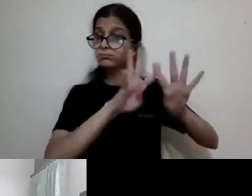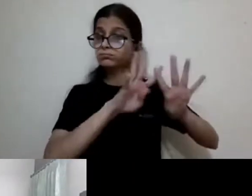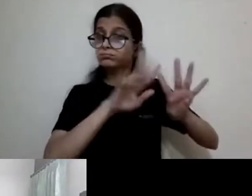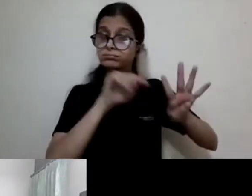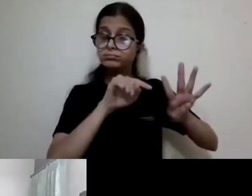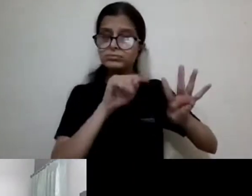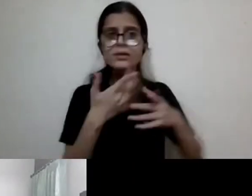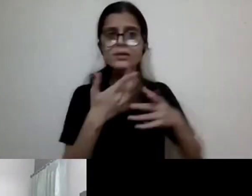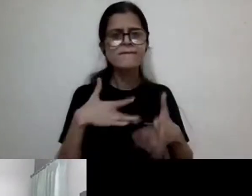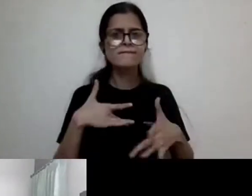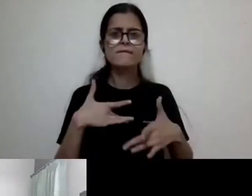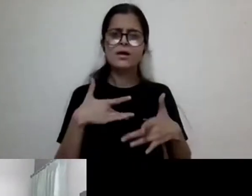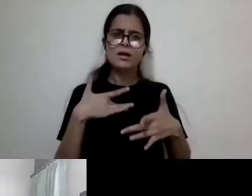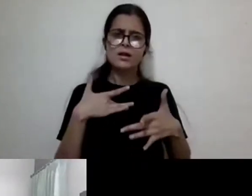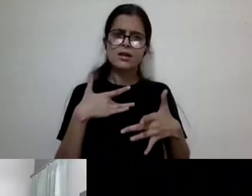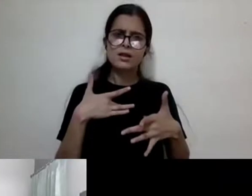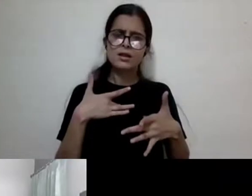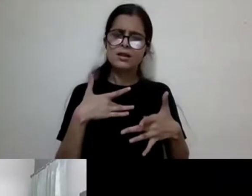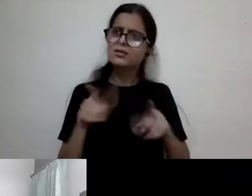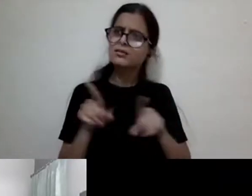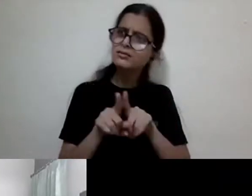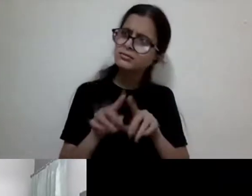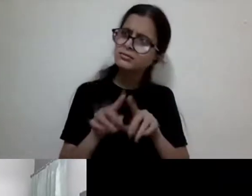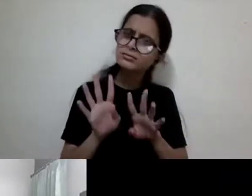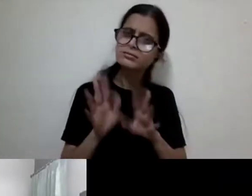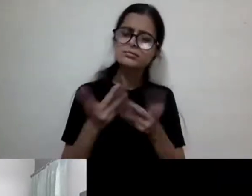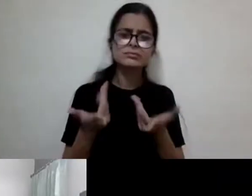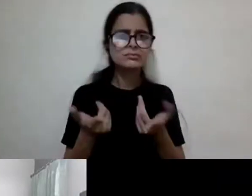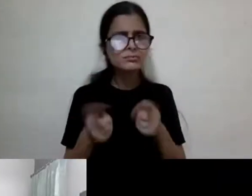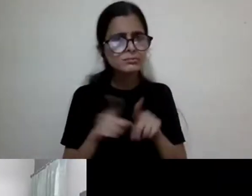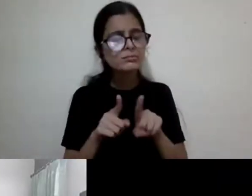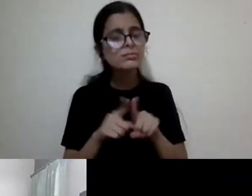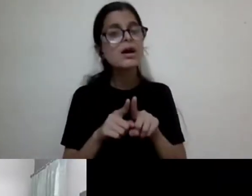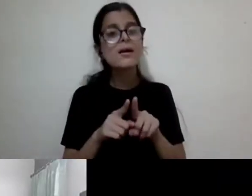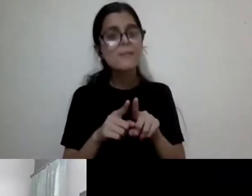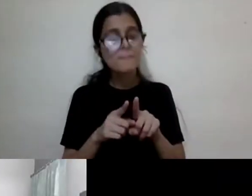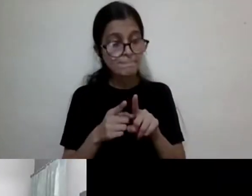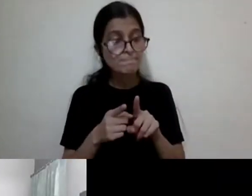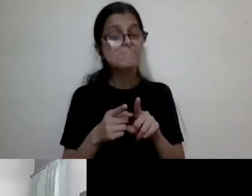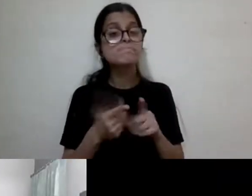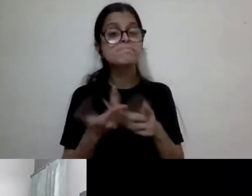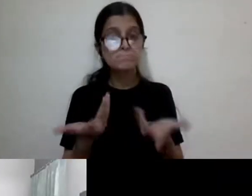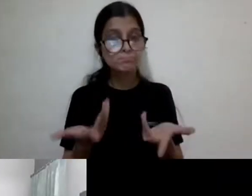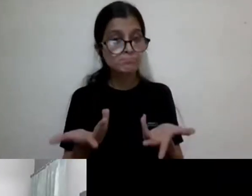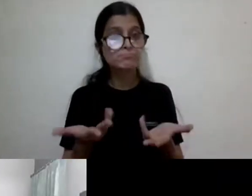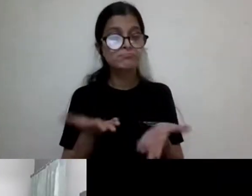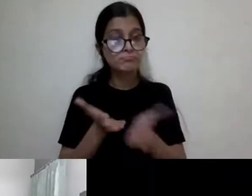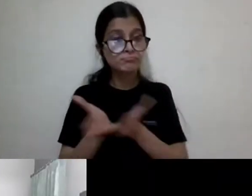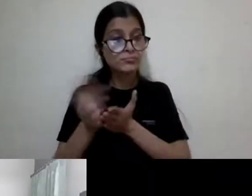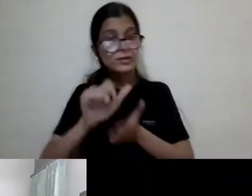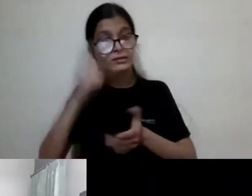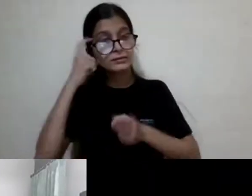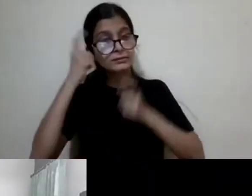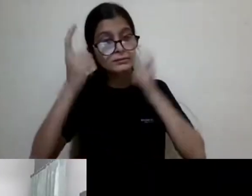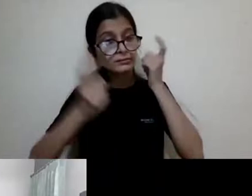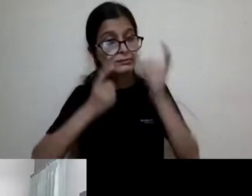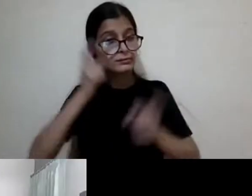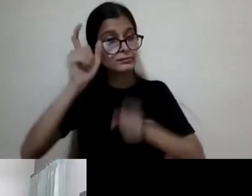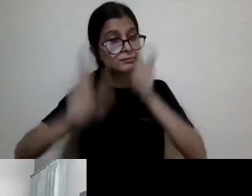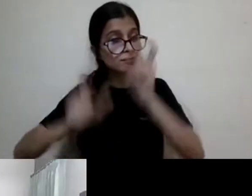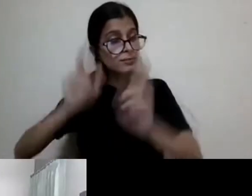stare implies that you can see and that you're not blind. So there's a whole other, uh, way of thinking about this, but that the stare